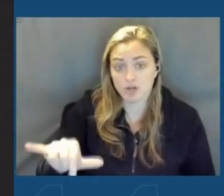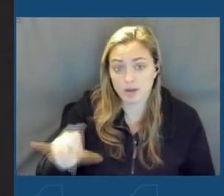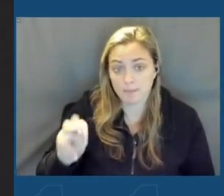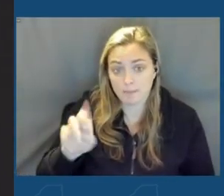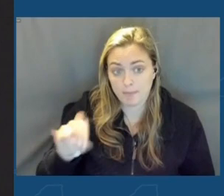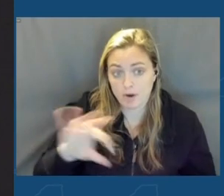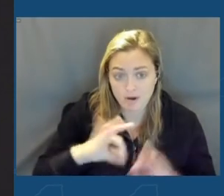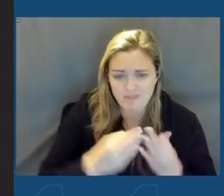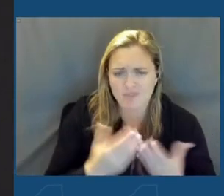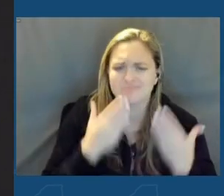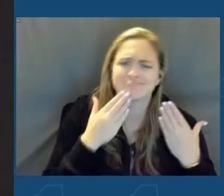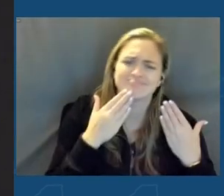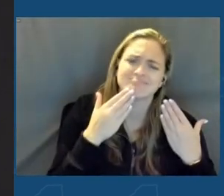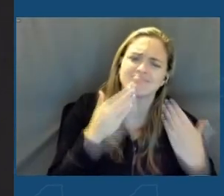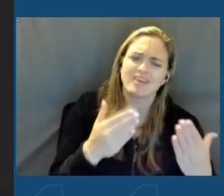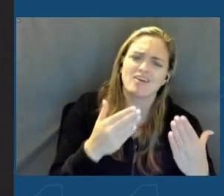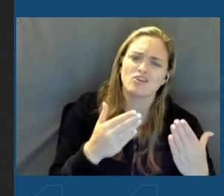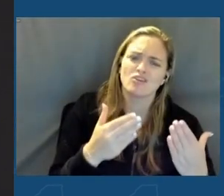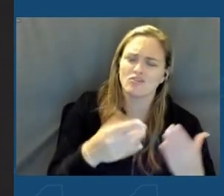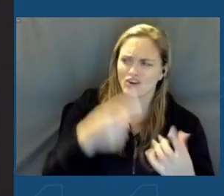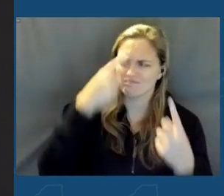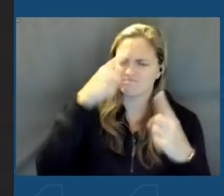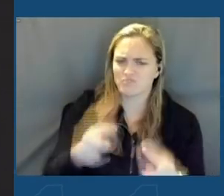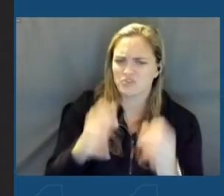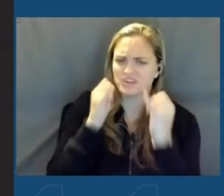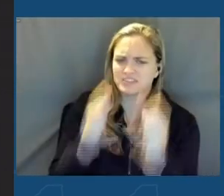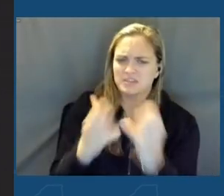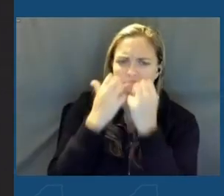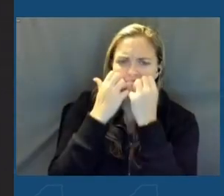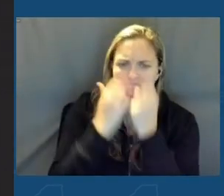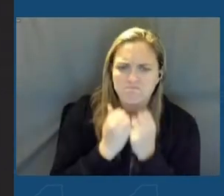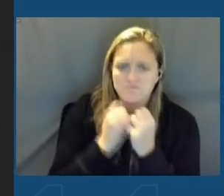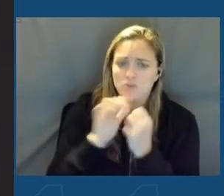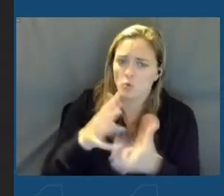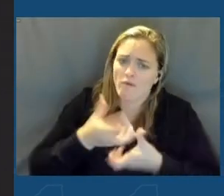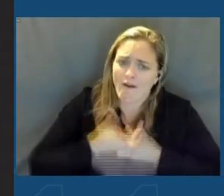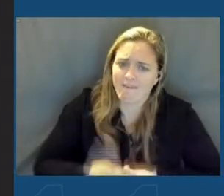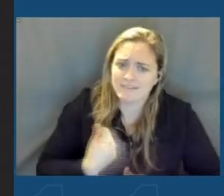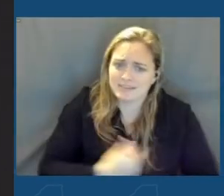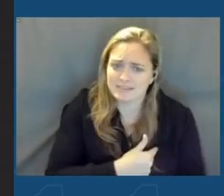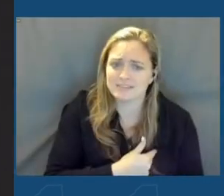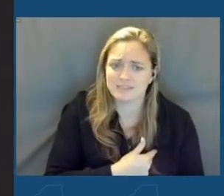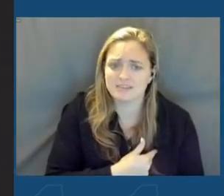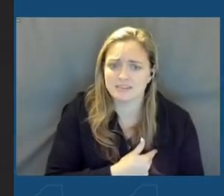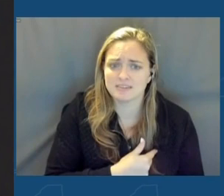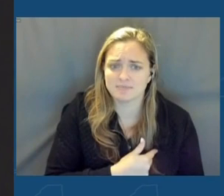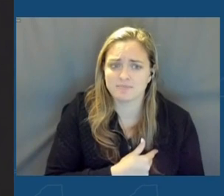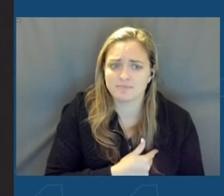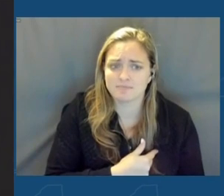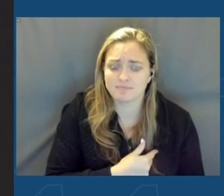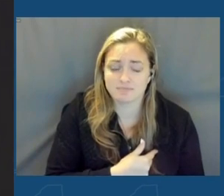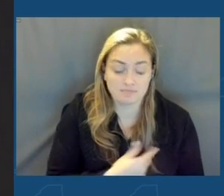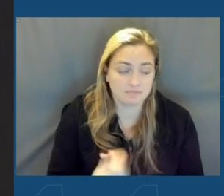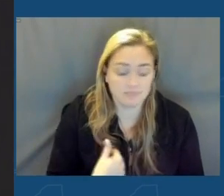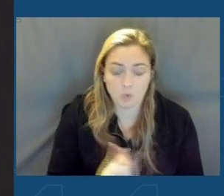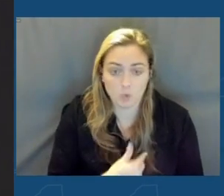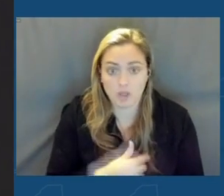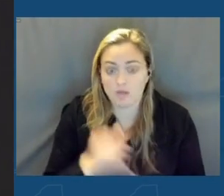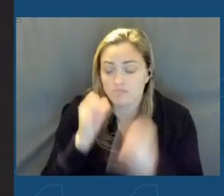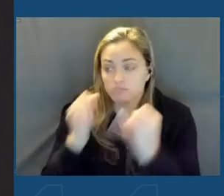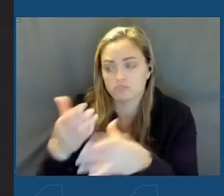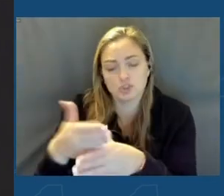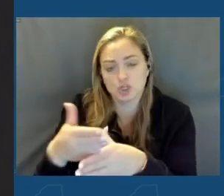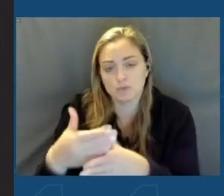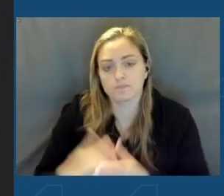we thank you for embracing these same values. And your confidence in New York is something we absolutely share.